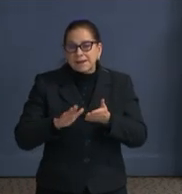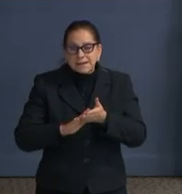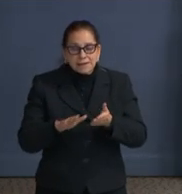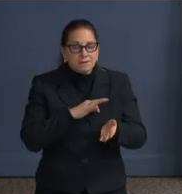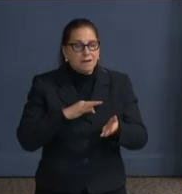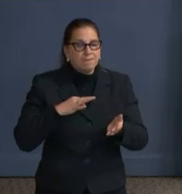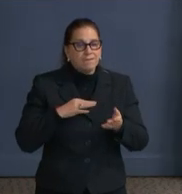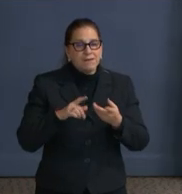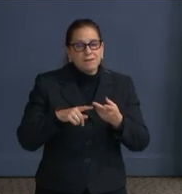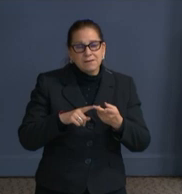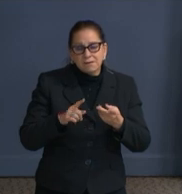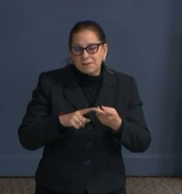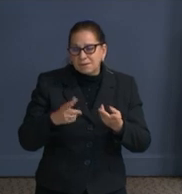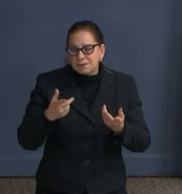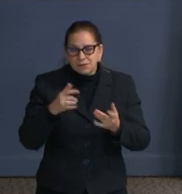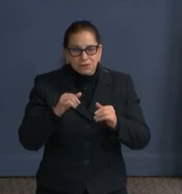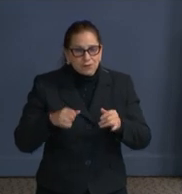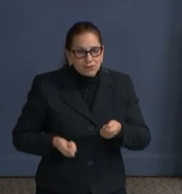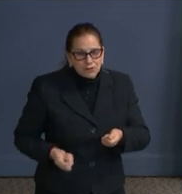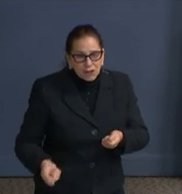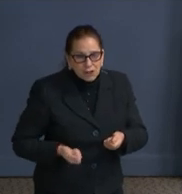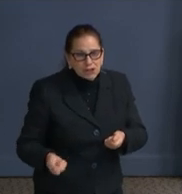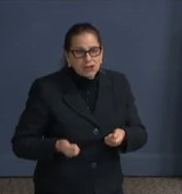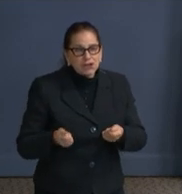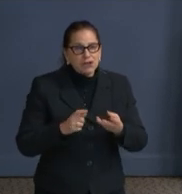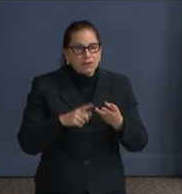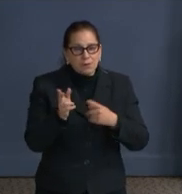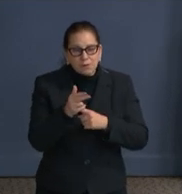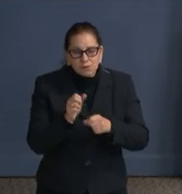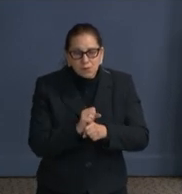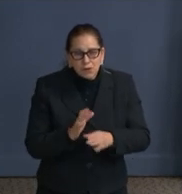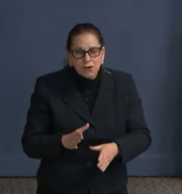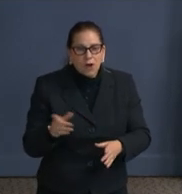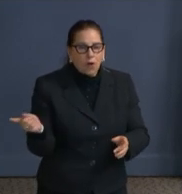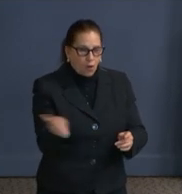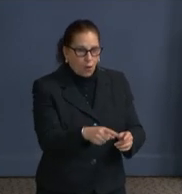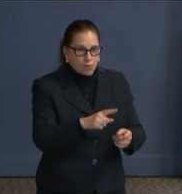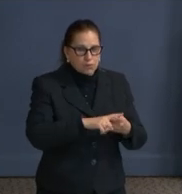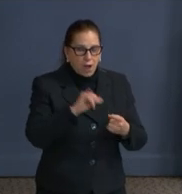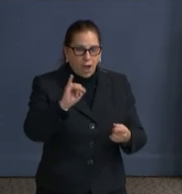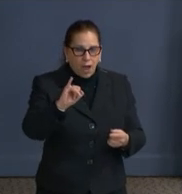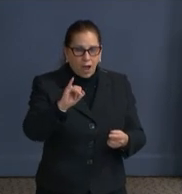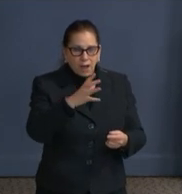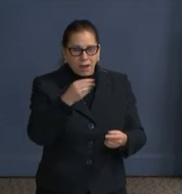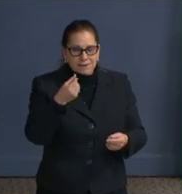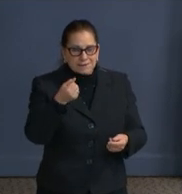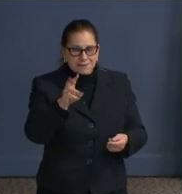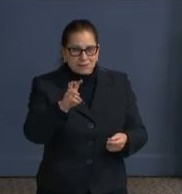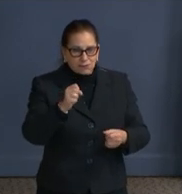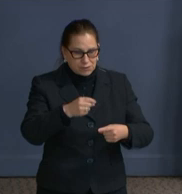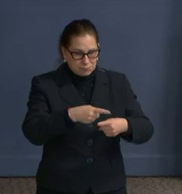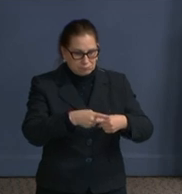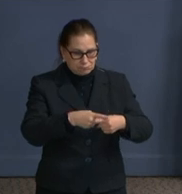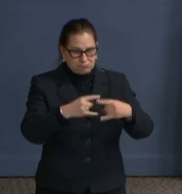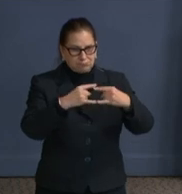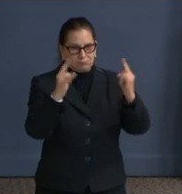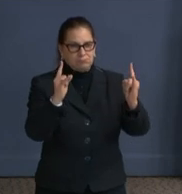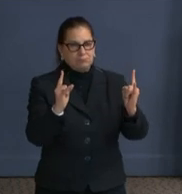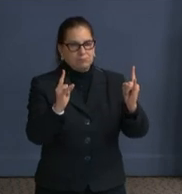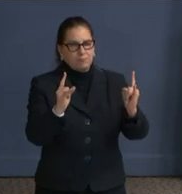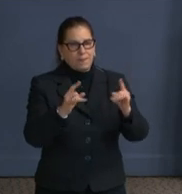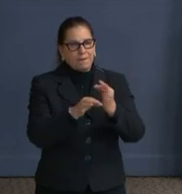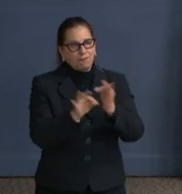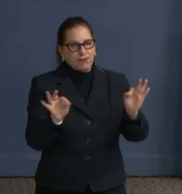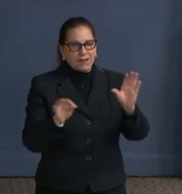staff, and any other individual unable to perform their work at home. The hours